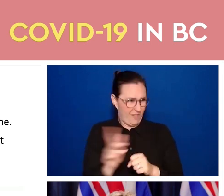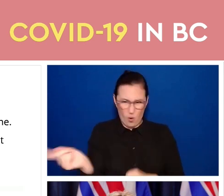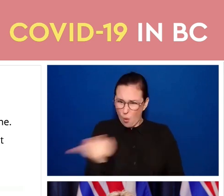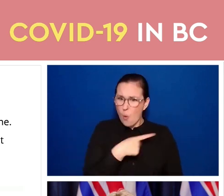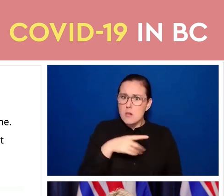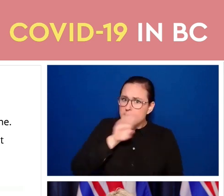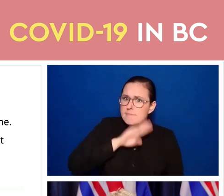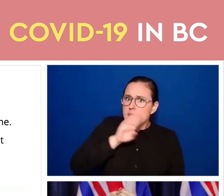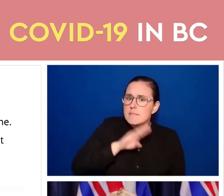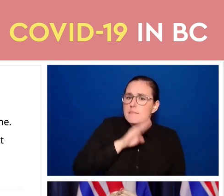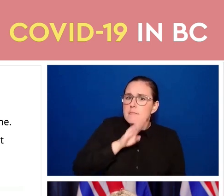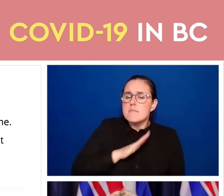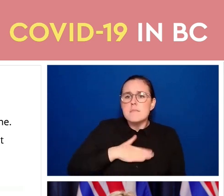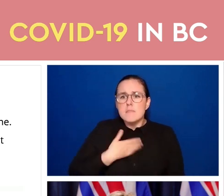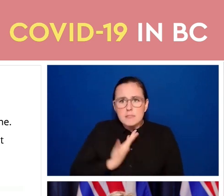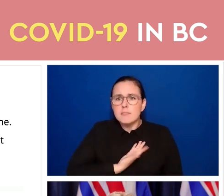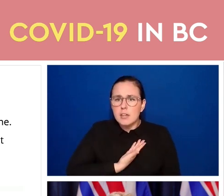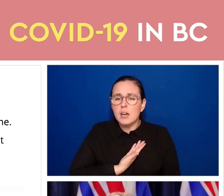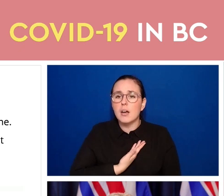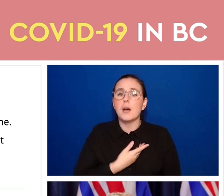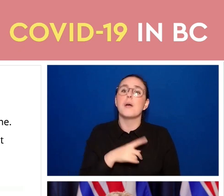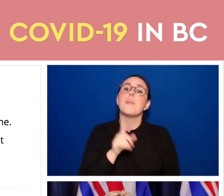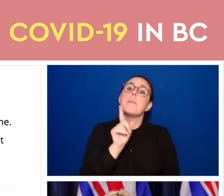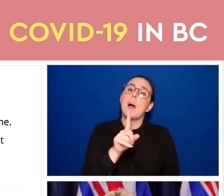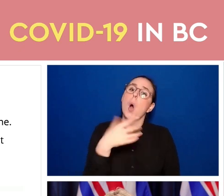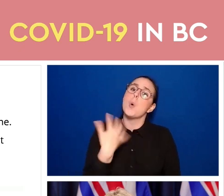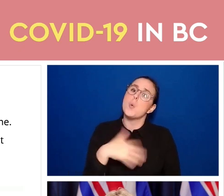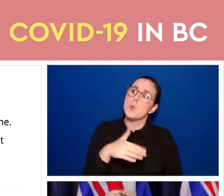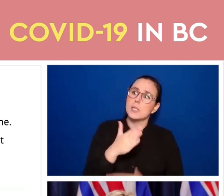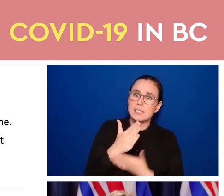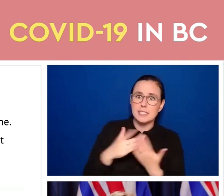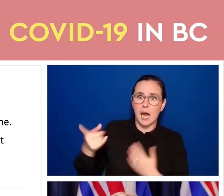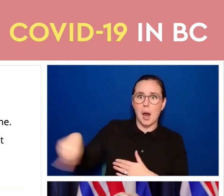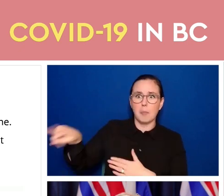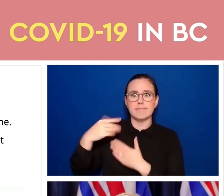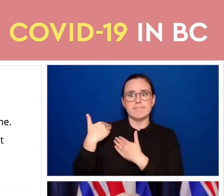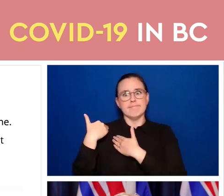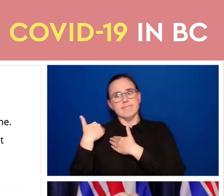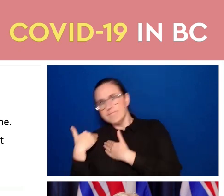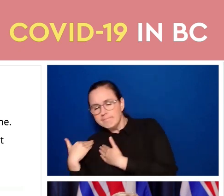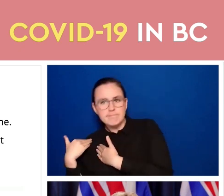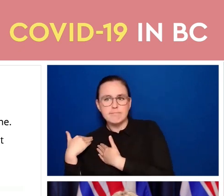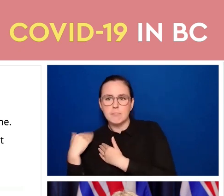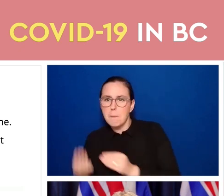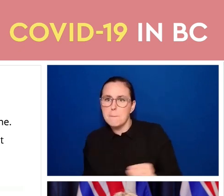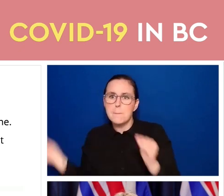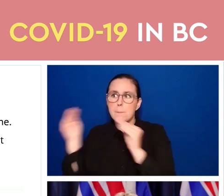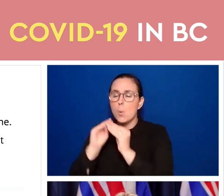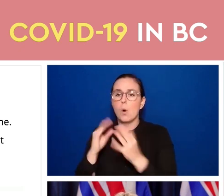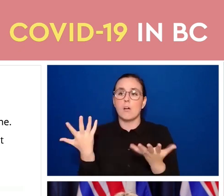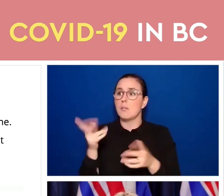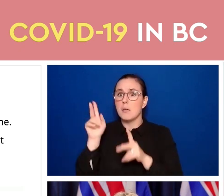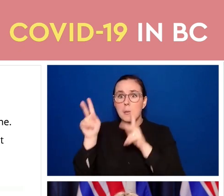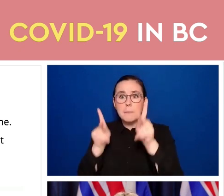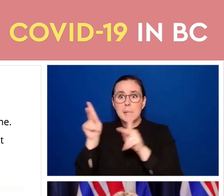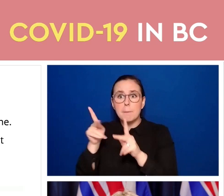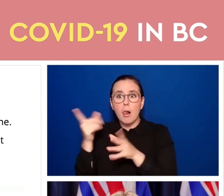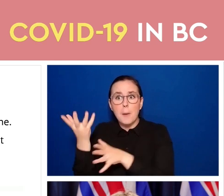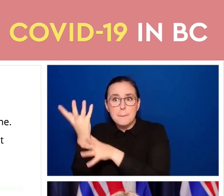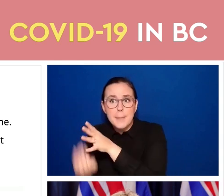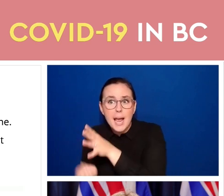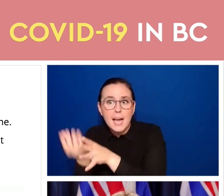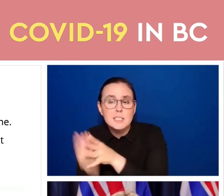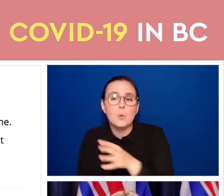much greater burden. Loved ones have been lost. Businesses have been closed. And jobs have gone away. And healthcare workers, my